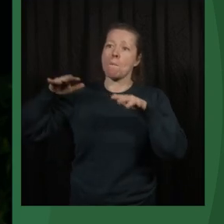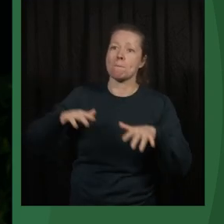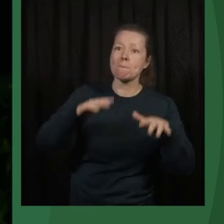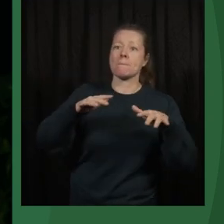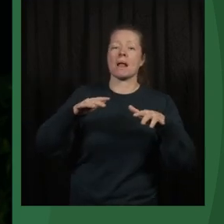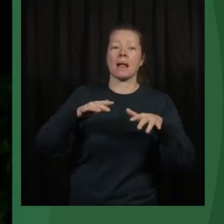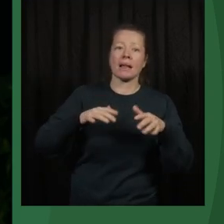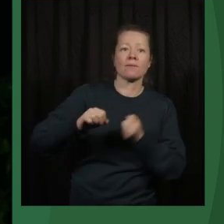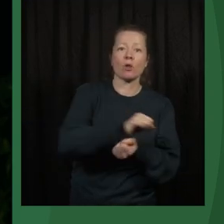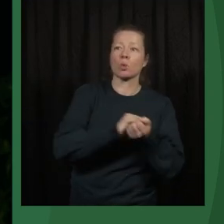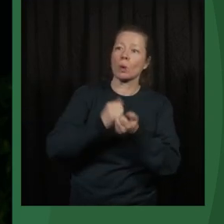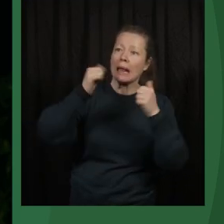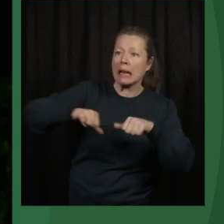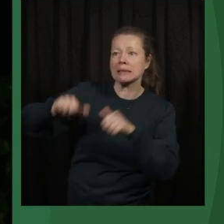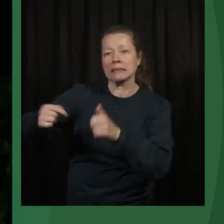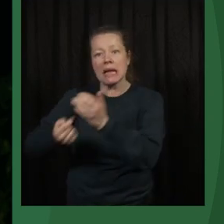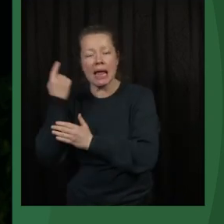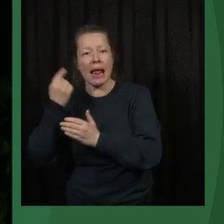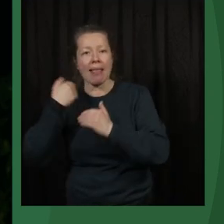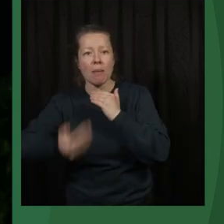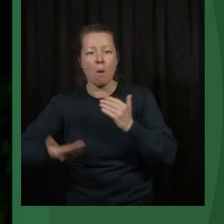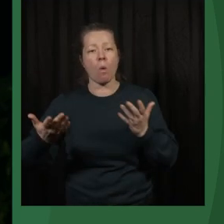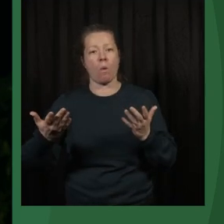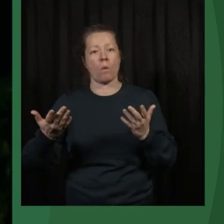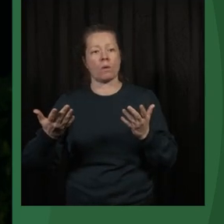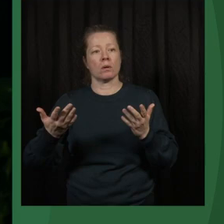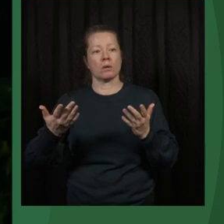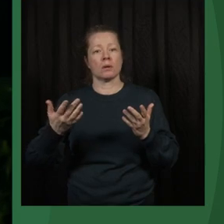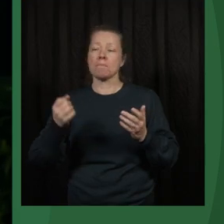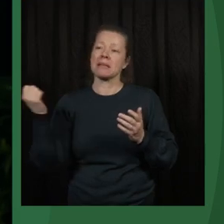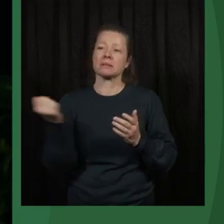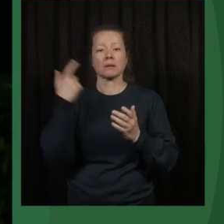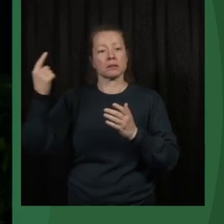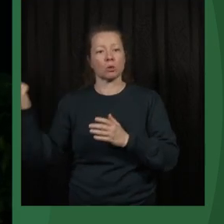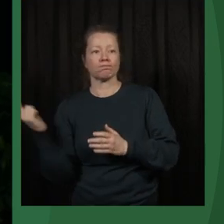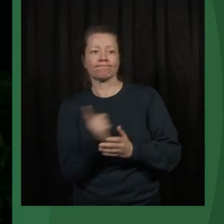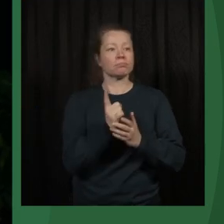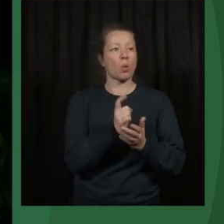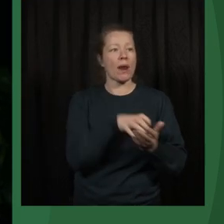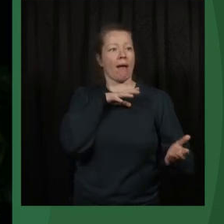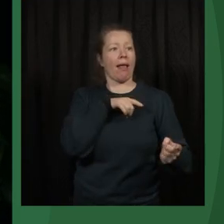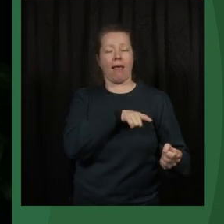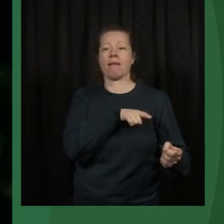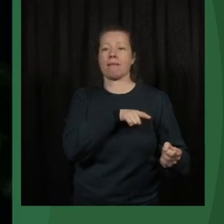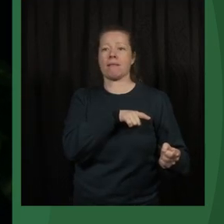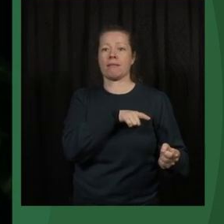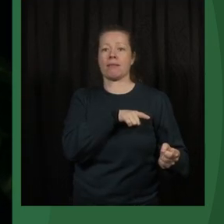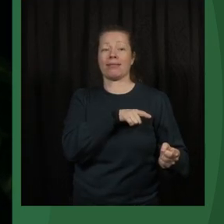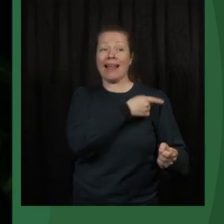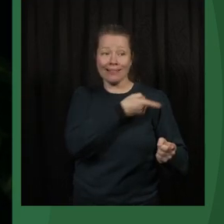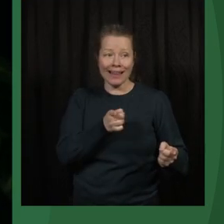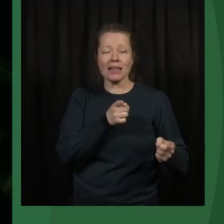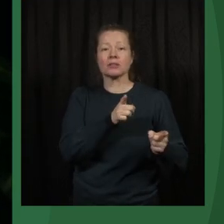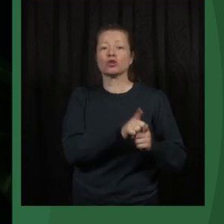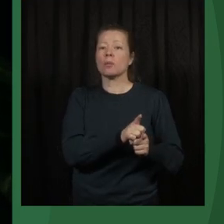crisis, then the quickest one to respond is those who